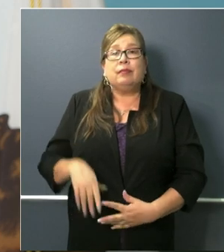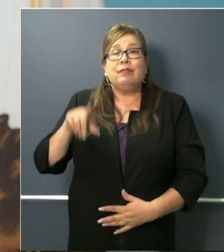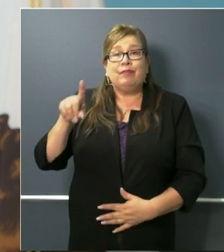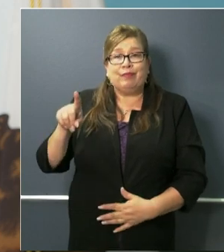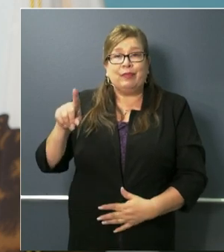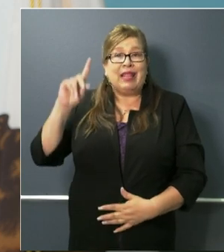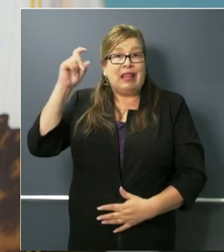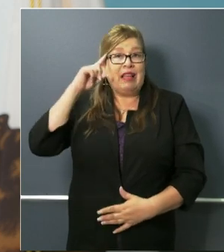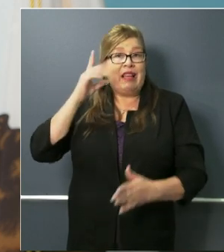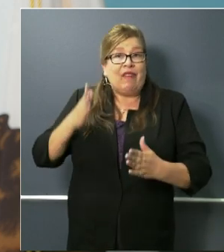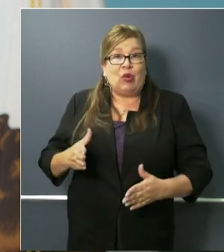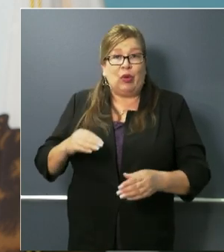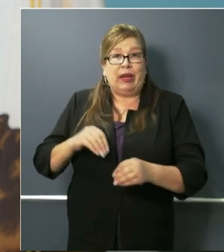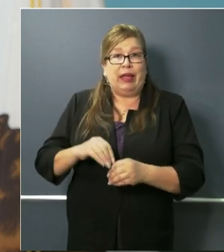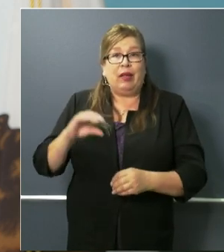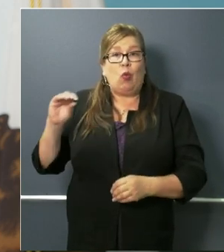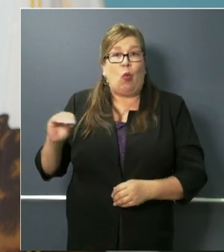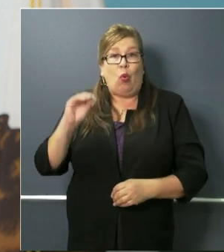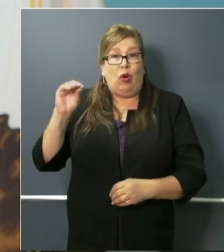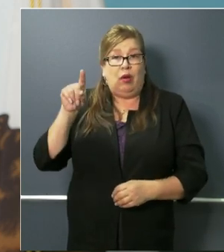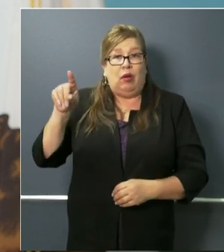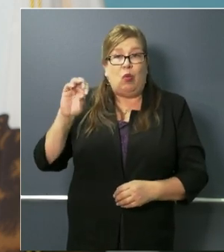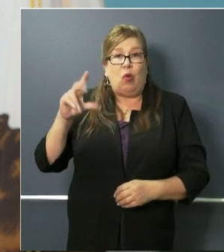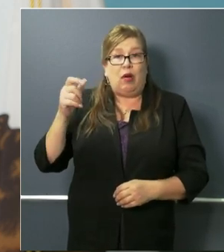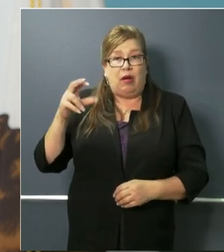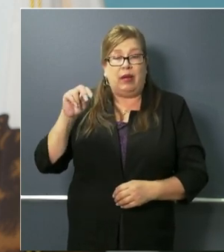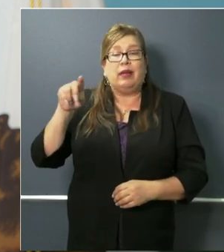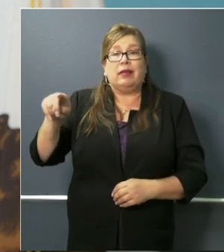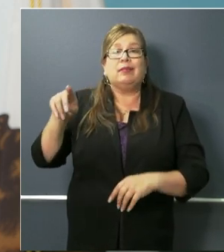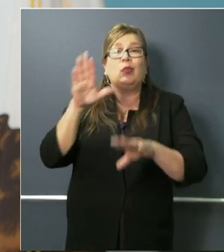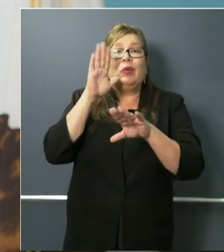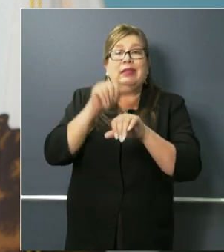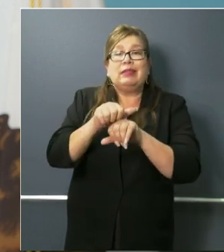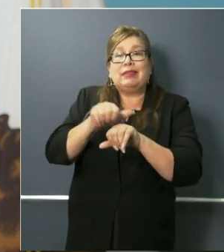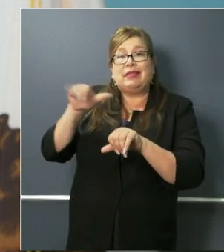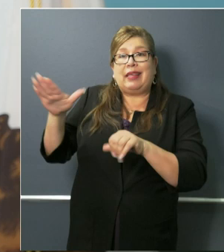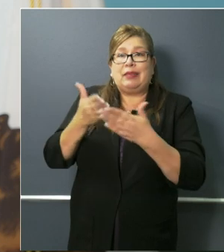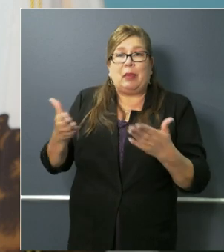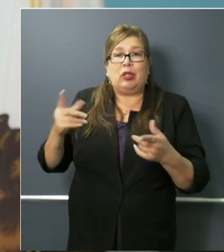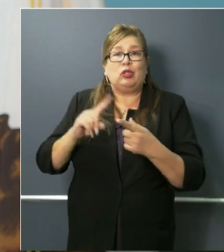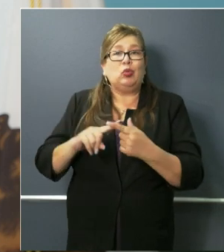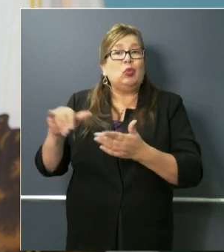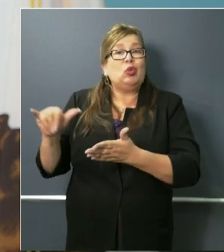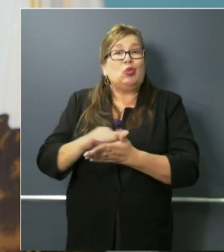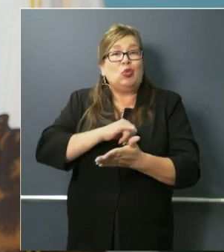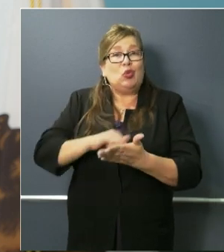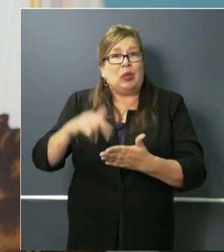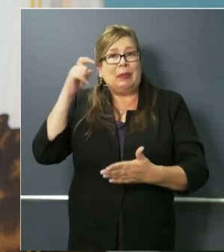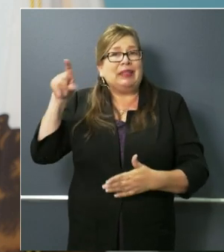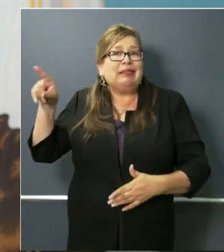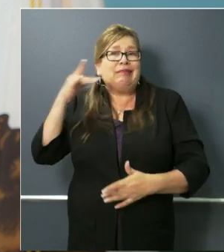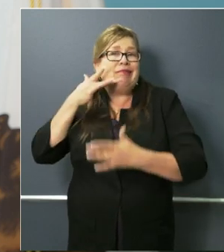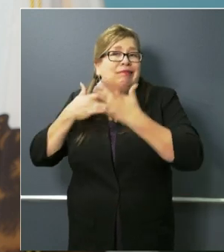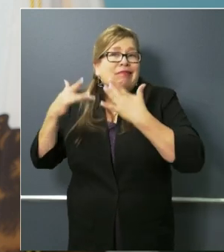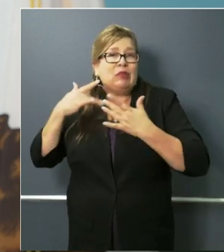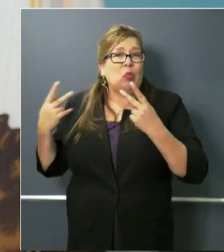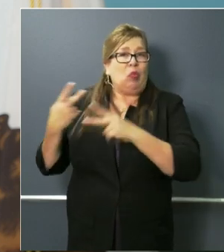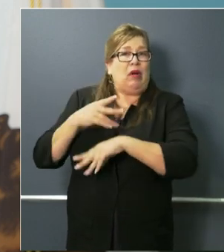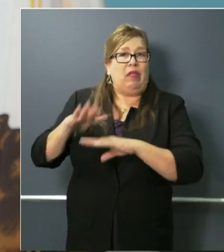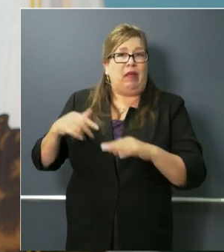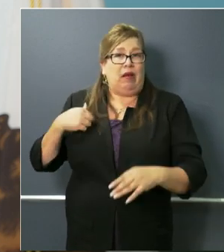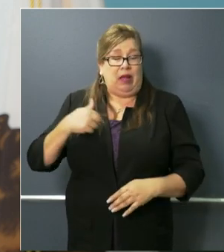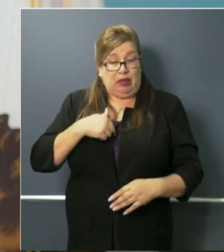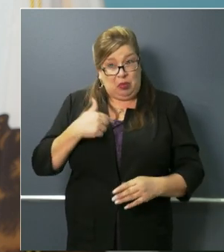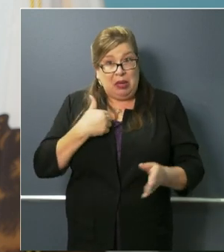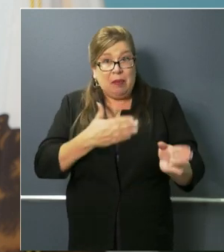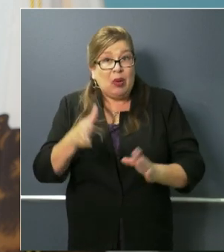place than oregon is that something that you've contemplated california sending medical supplies to other states like new york that are having a worse time of it than we are